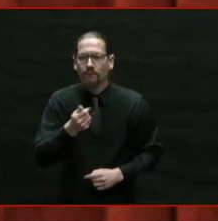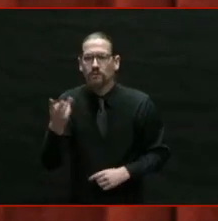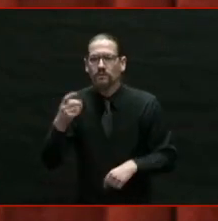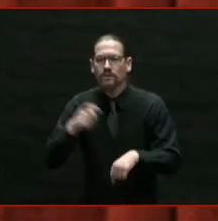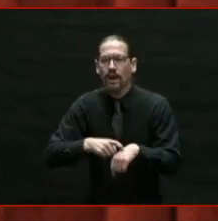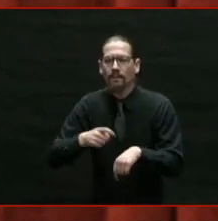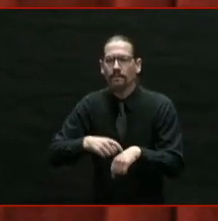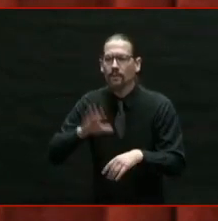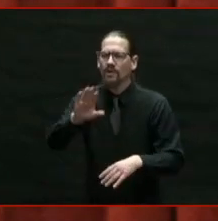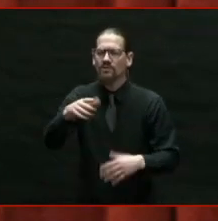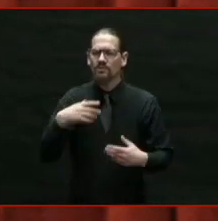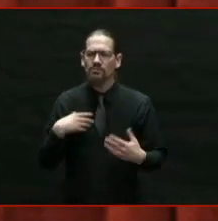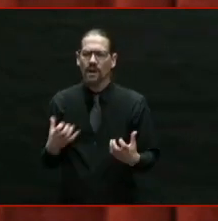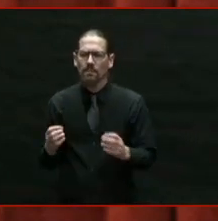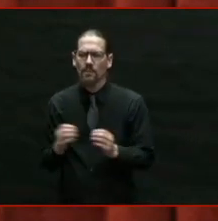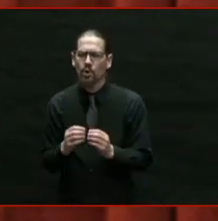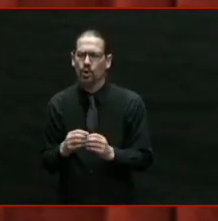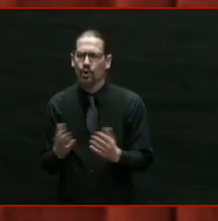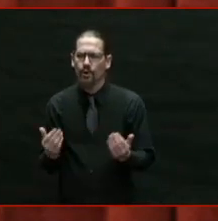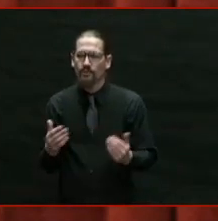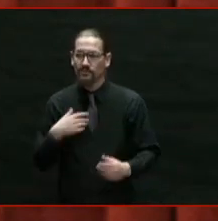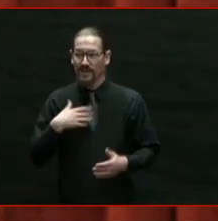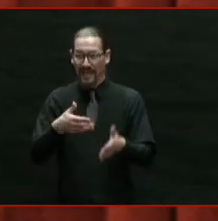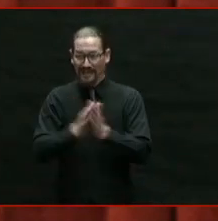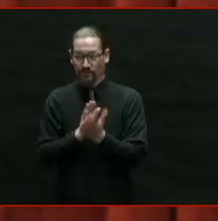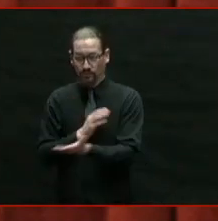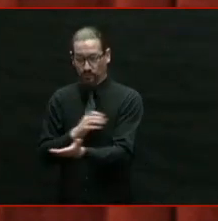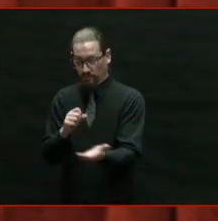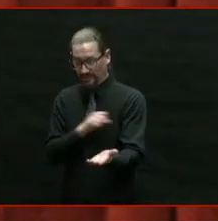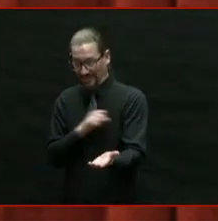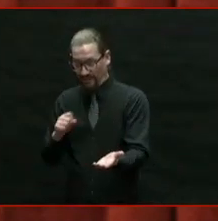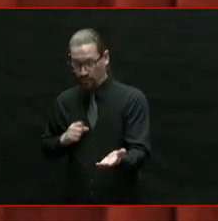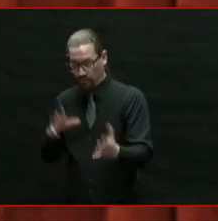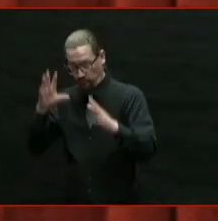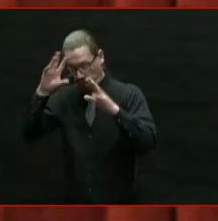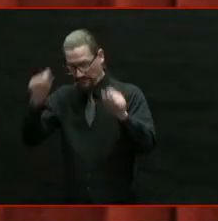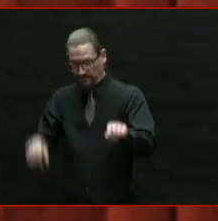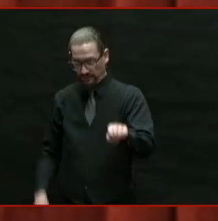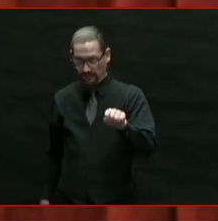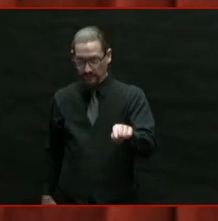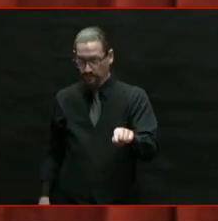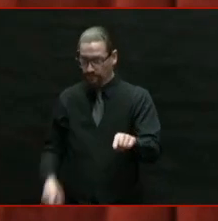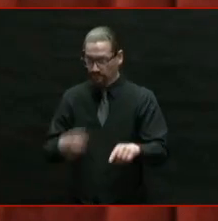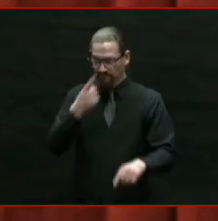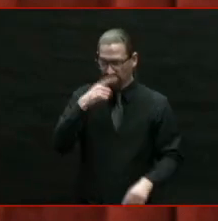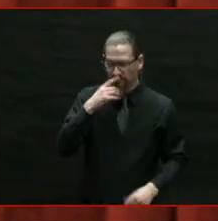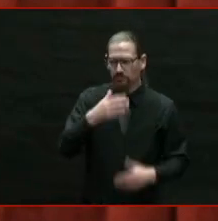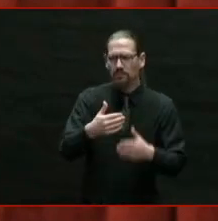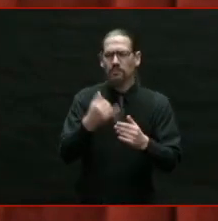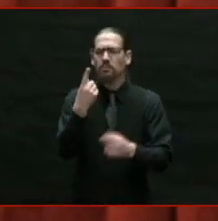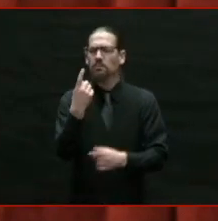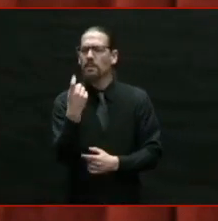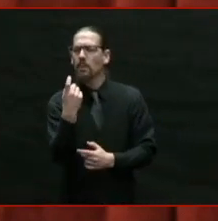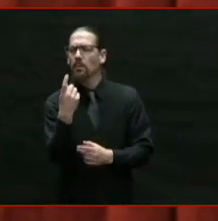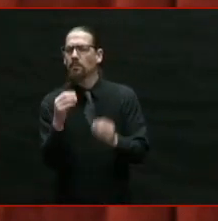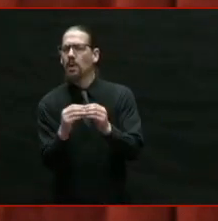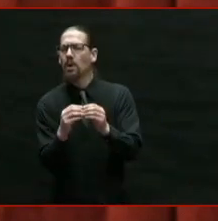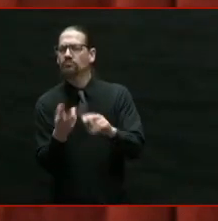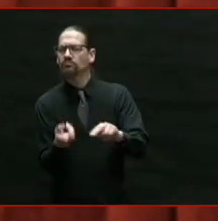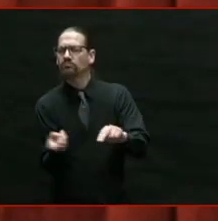So I look to the Senate President and Speaker and say, how about it, guys? How about before I leave, we raise the minimum wage one more time?